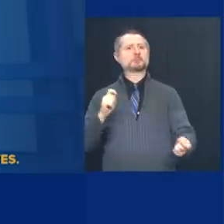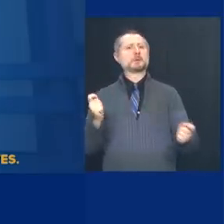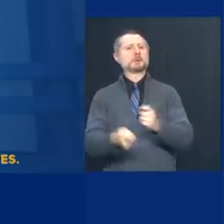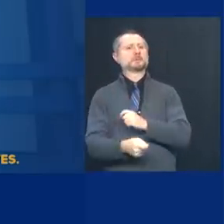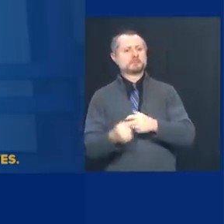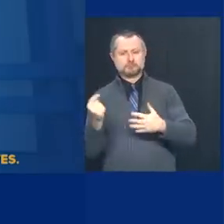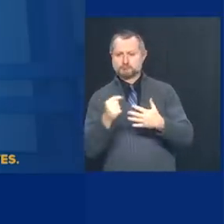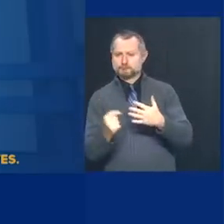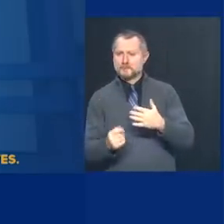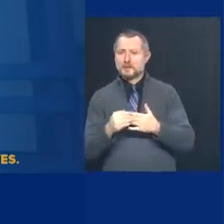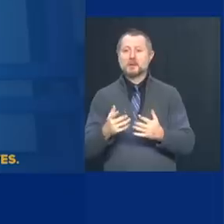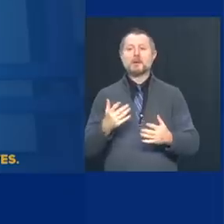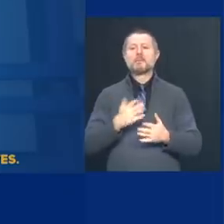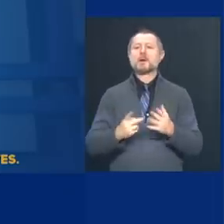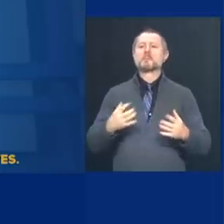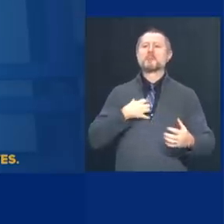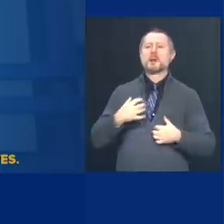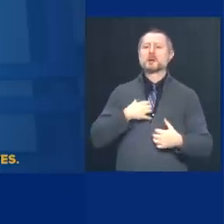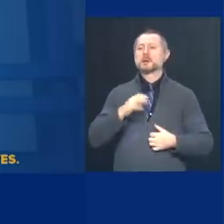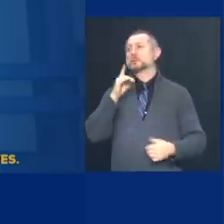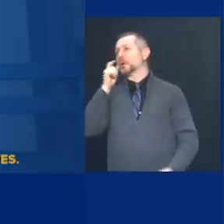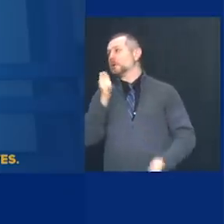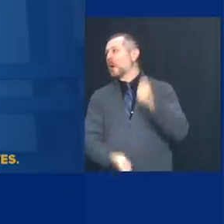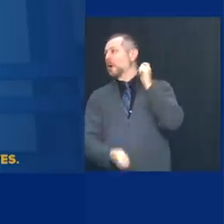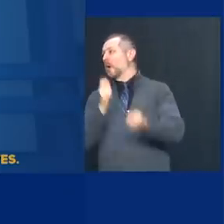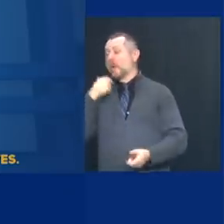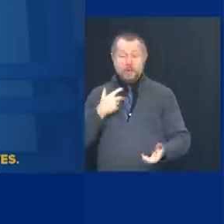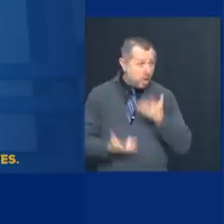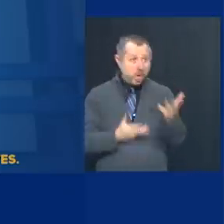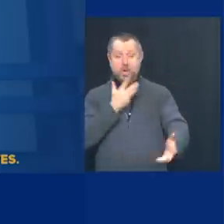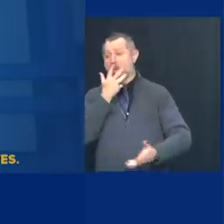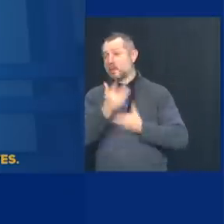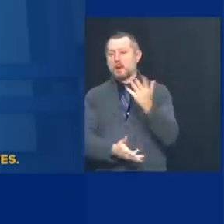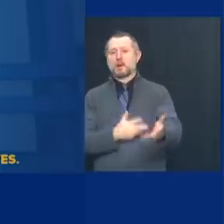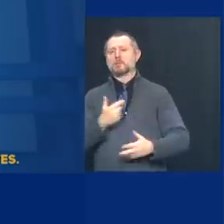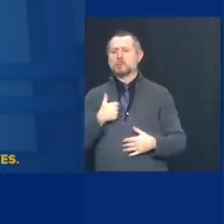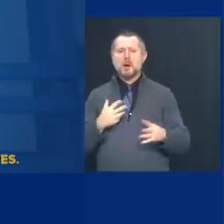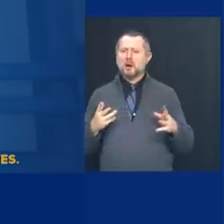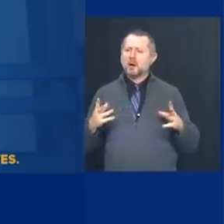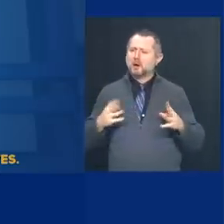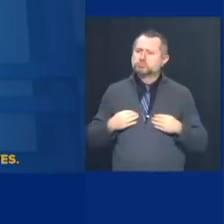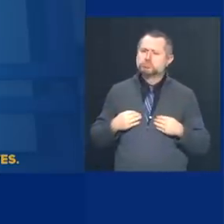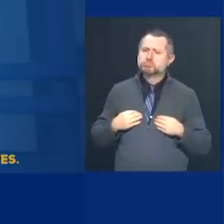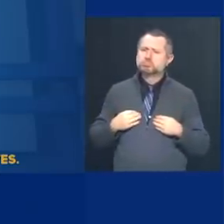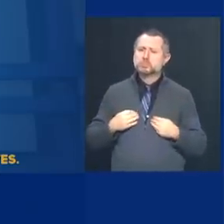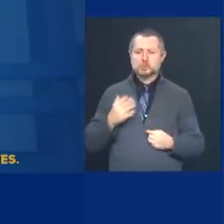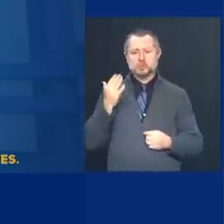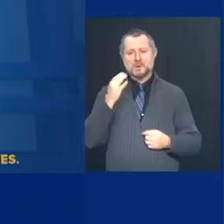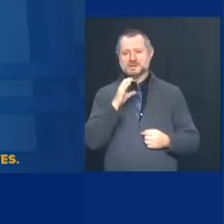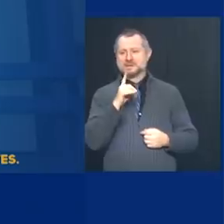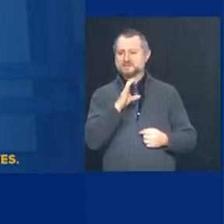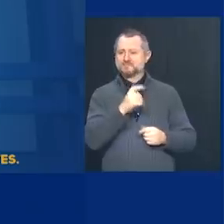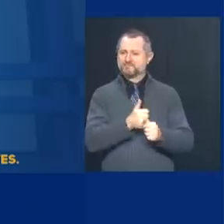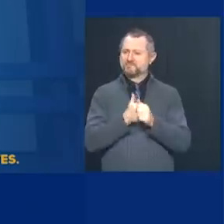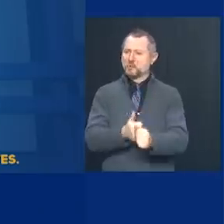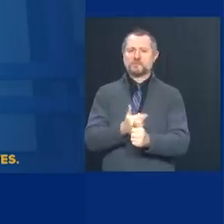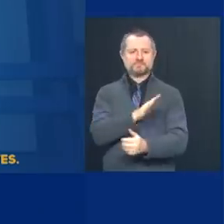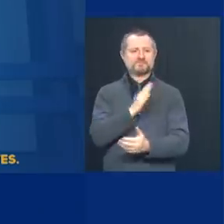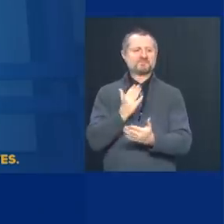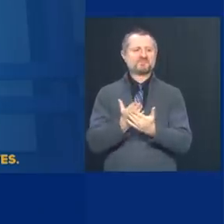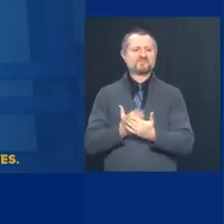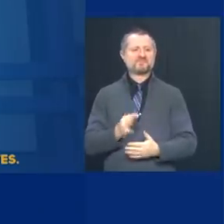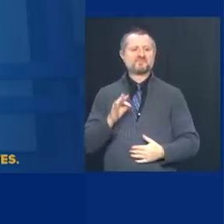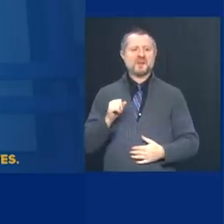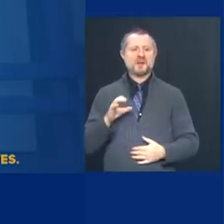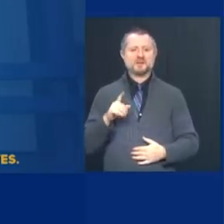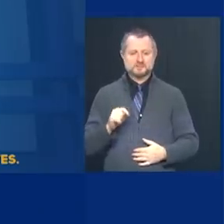guidance from CDC. I'm not. I believe as the facts change, your opinion changes. Uh,